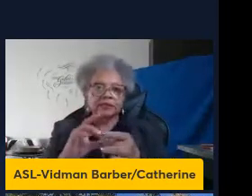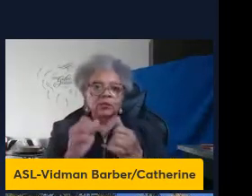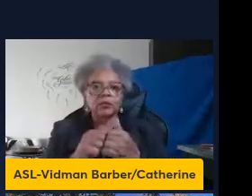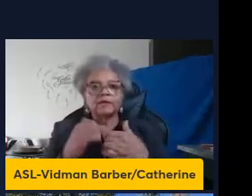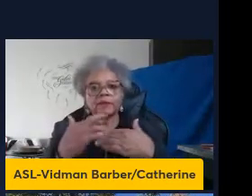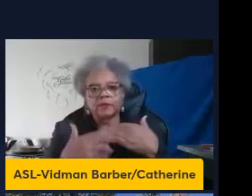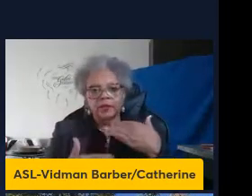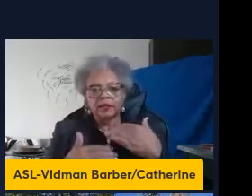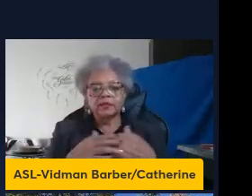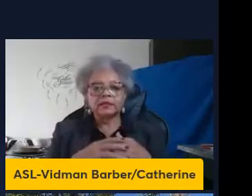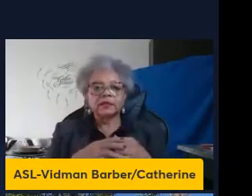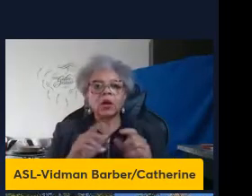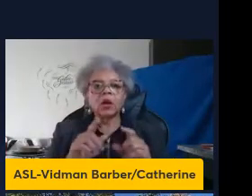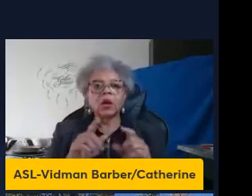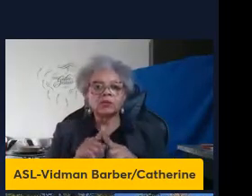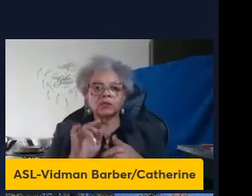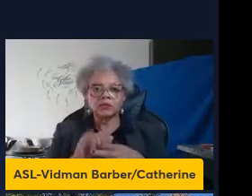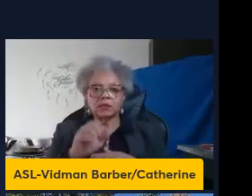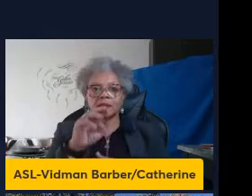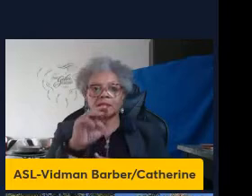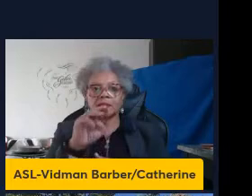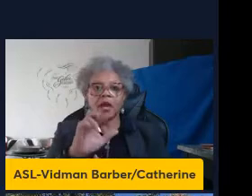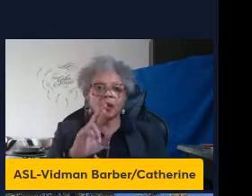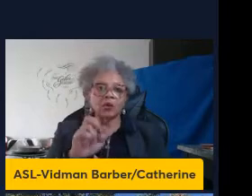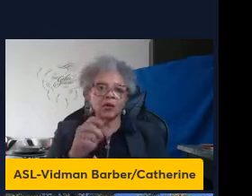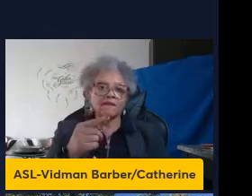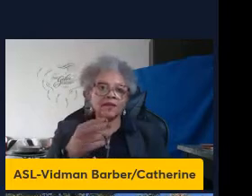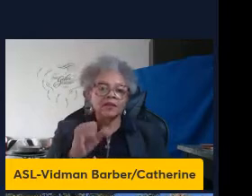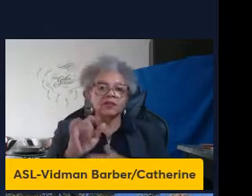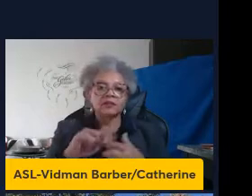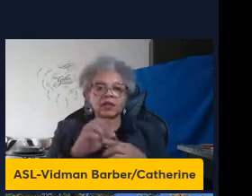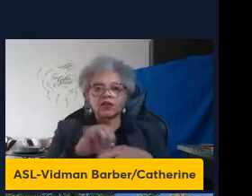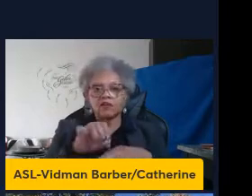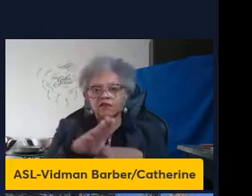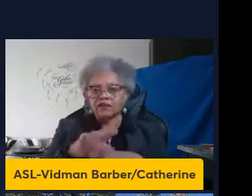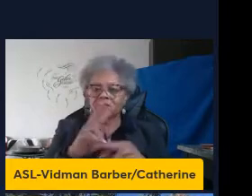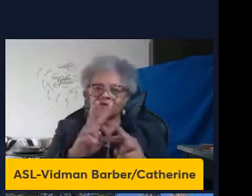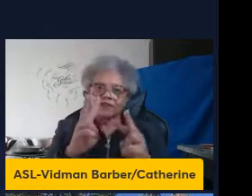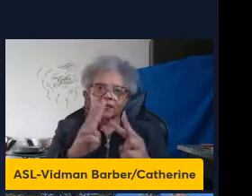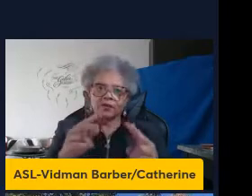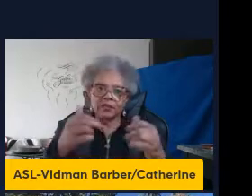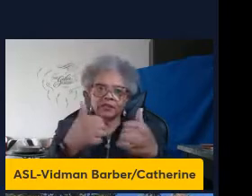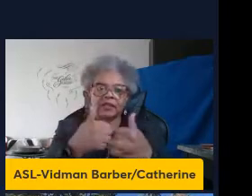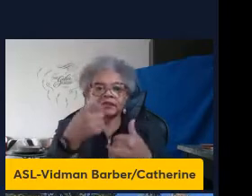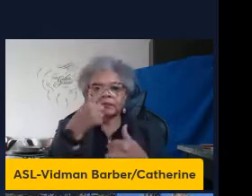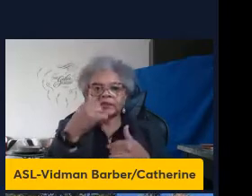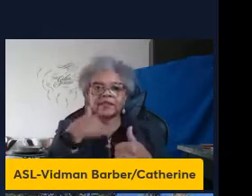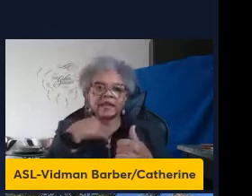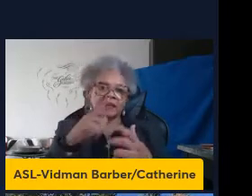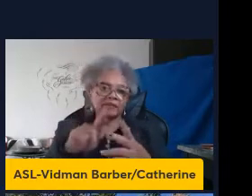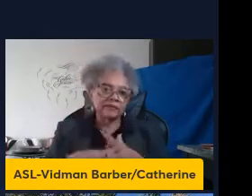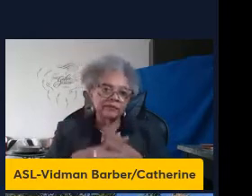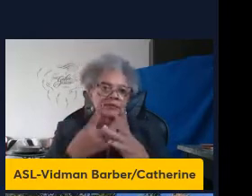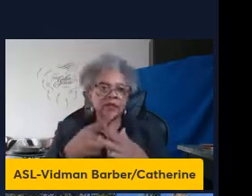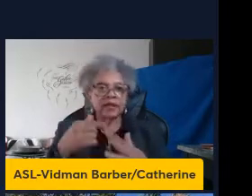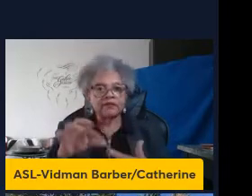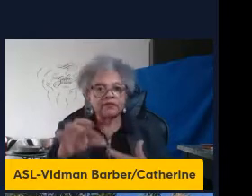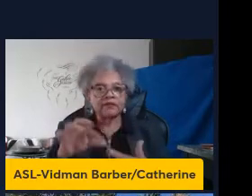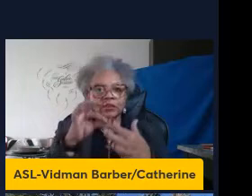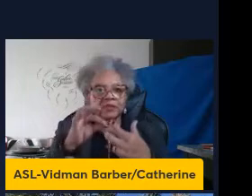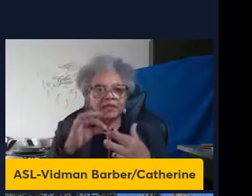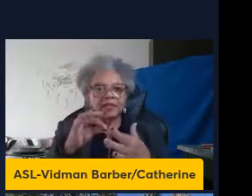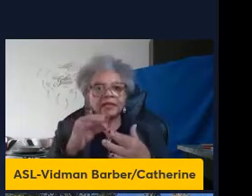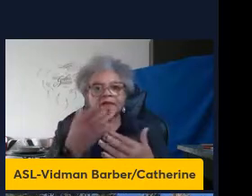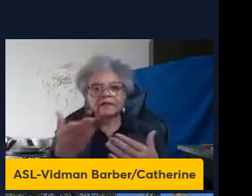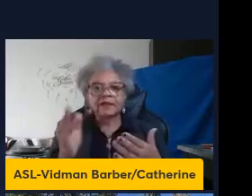Additionally, these macrophages, once infected, are really challenging because they have evolved to have unique mechanisms that allow